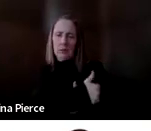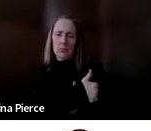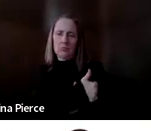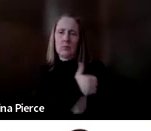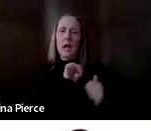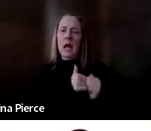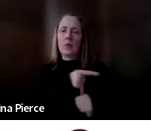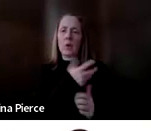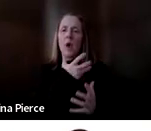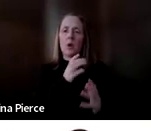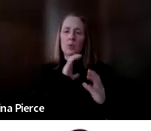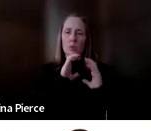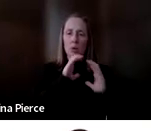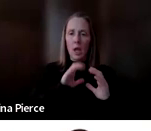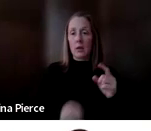how they would like to communicate.